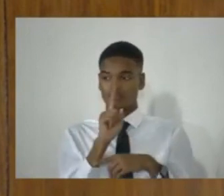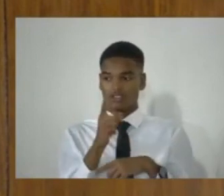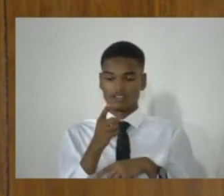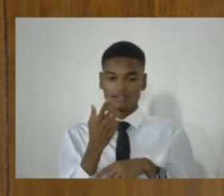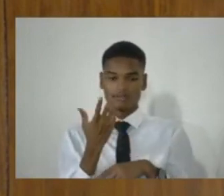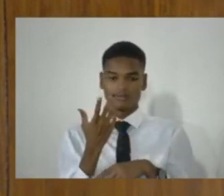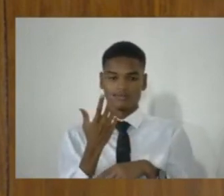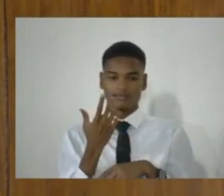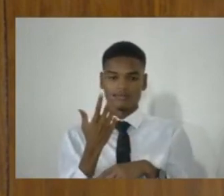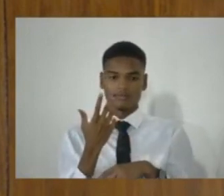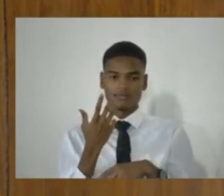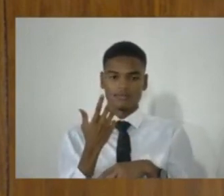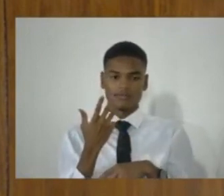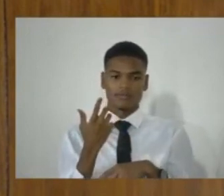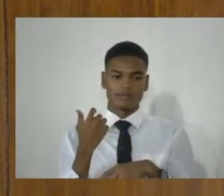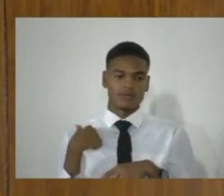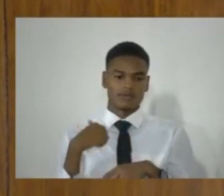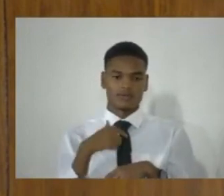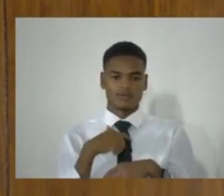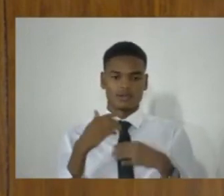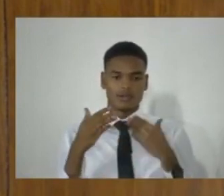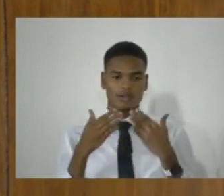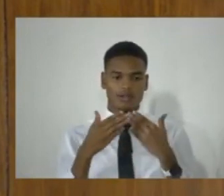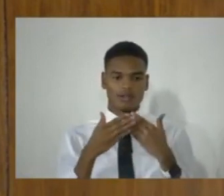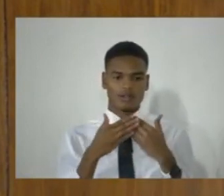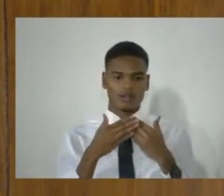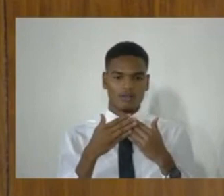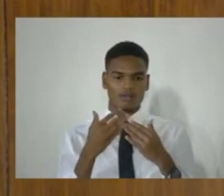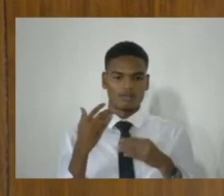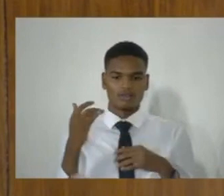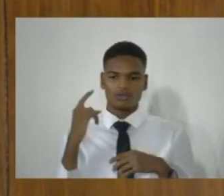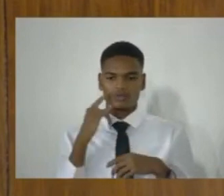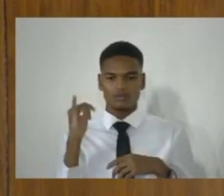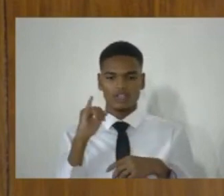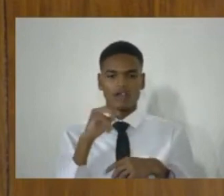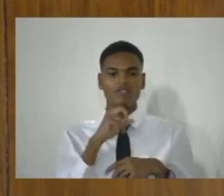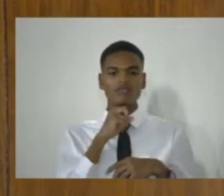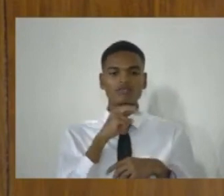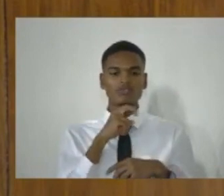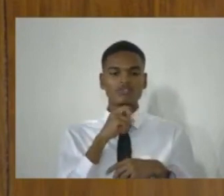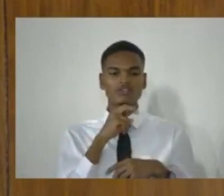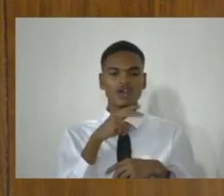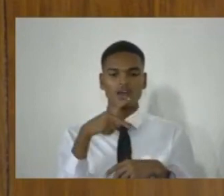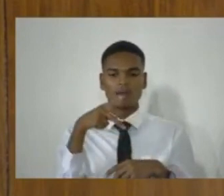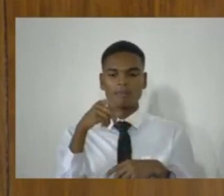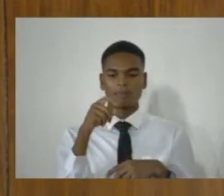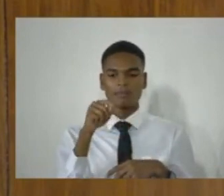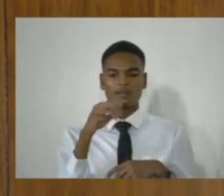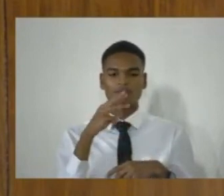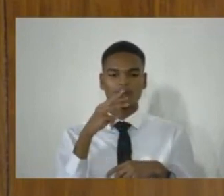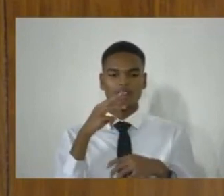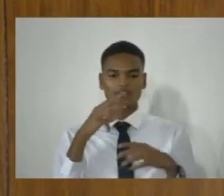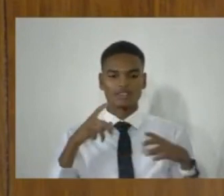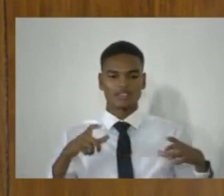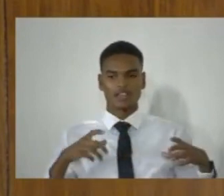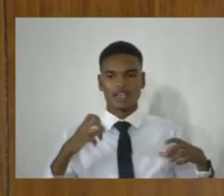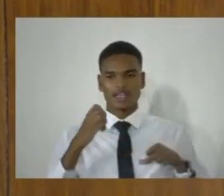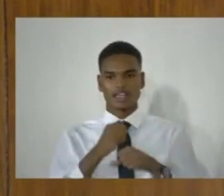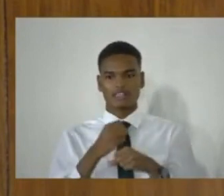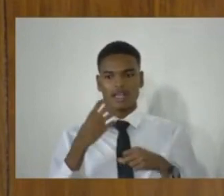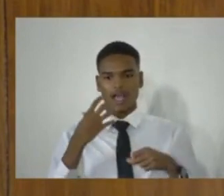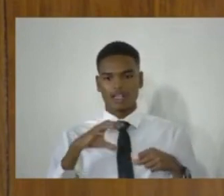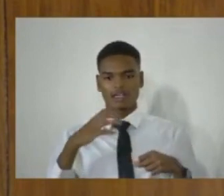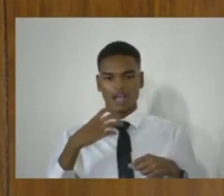And we're almost like a frog in the pot of water which is sitting on a stove getting hotter and hotter.